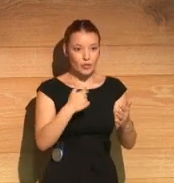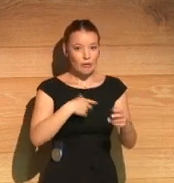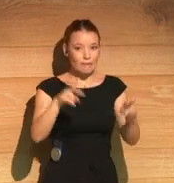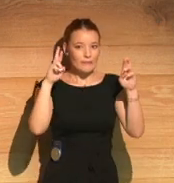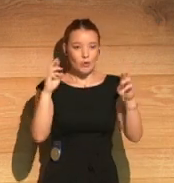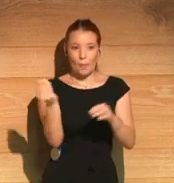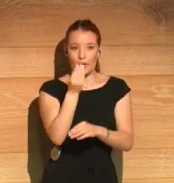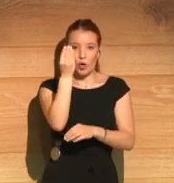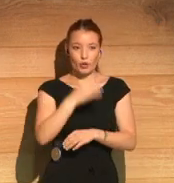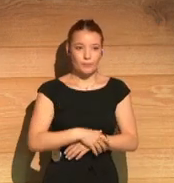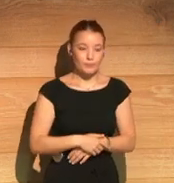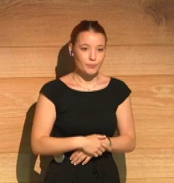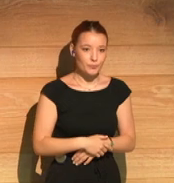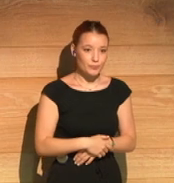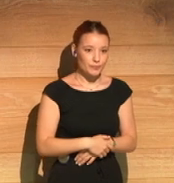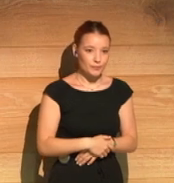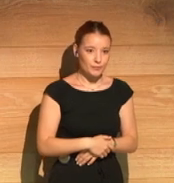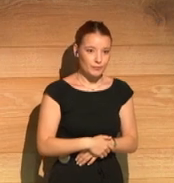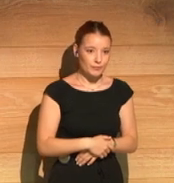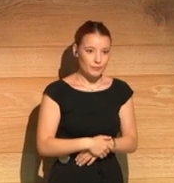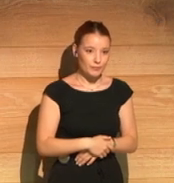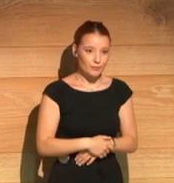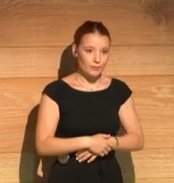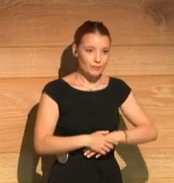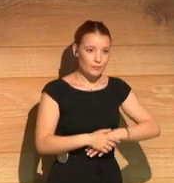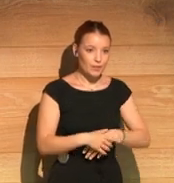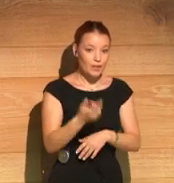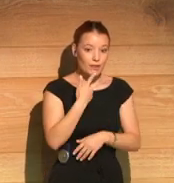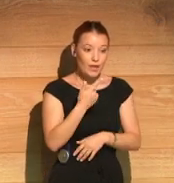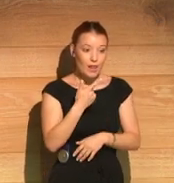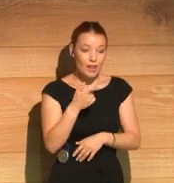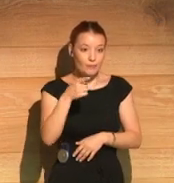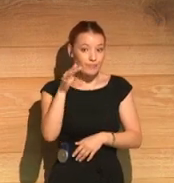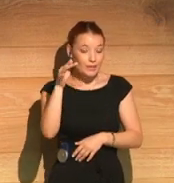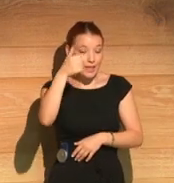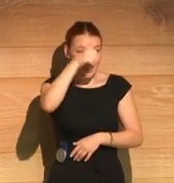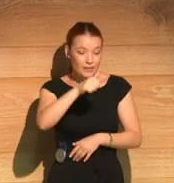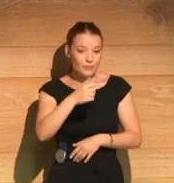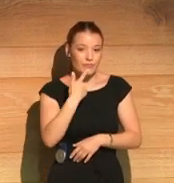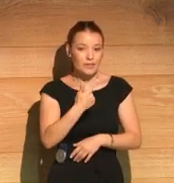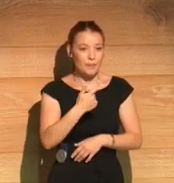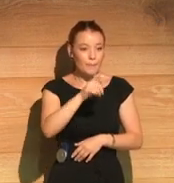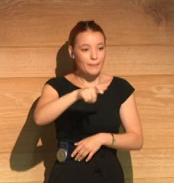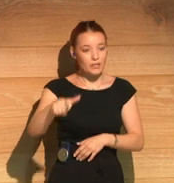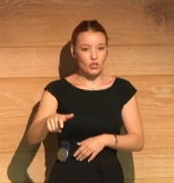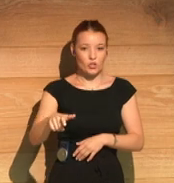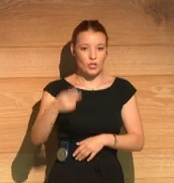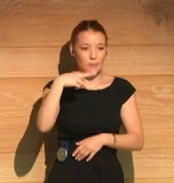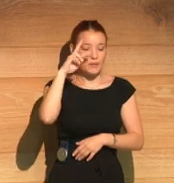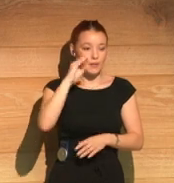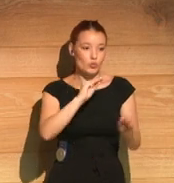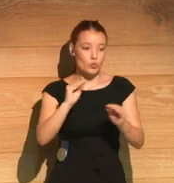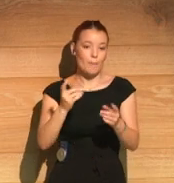by him, they mean everybody who's going through that kind of experience. And he represents, at least for me,